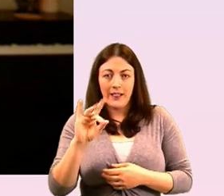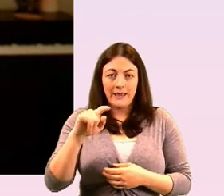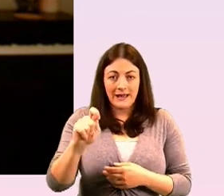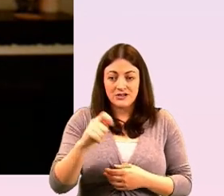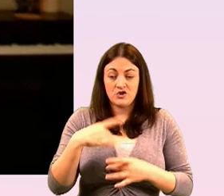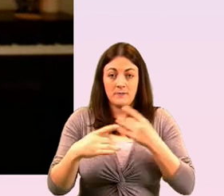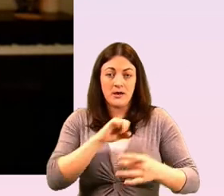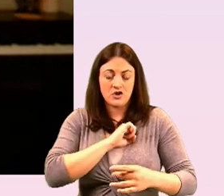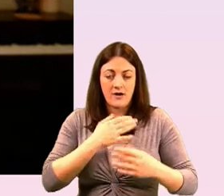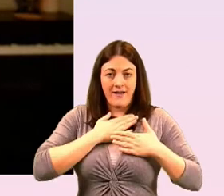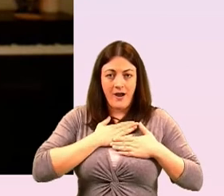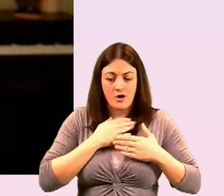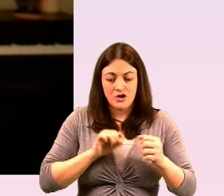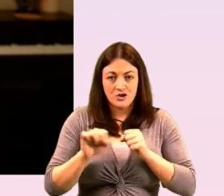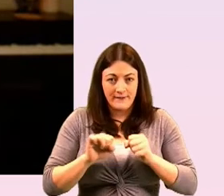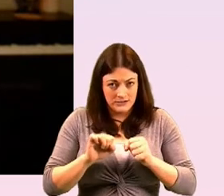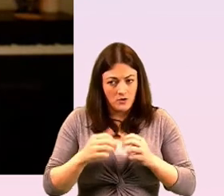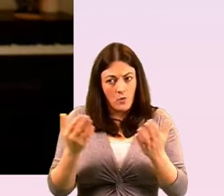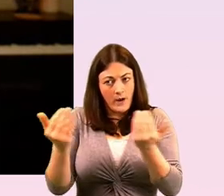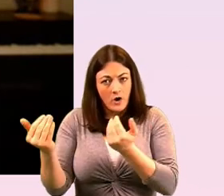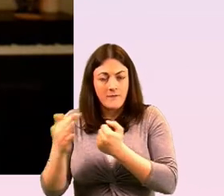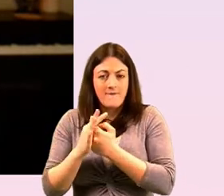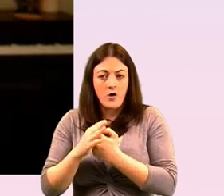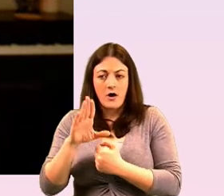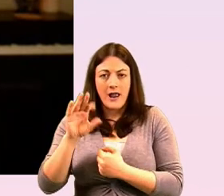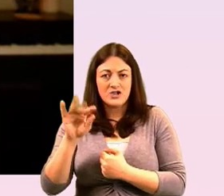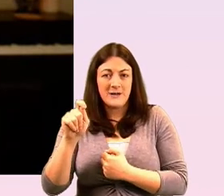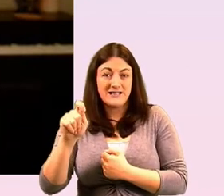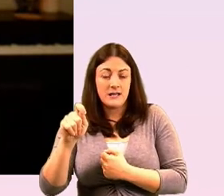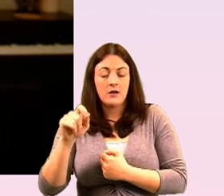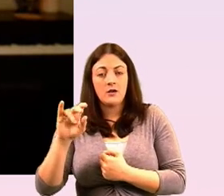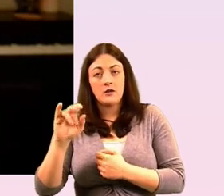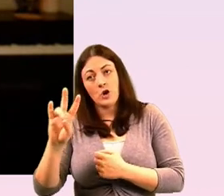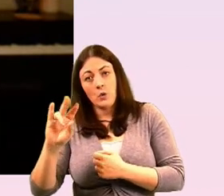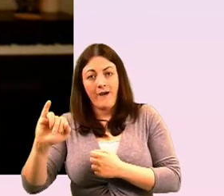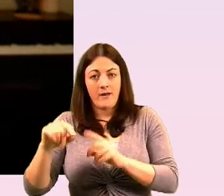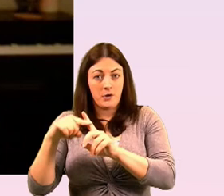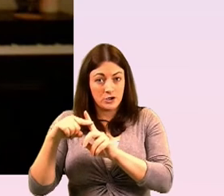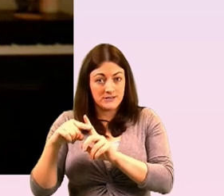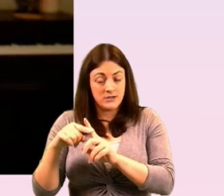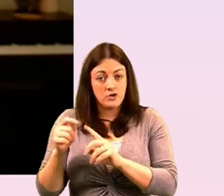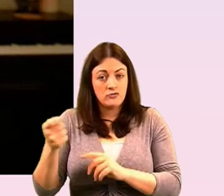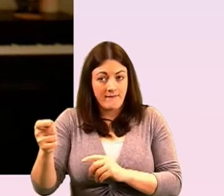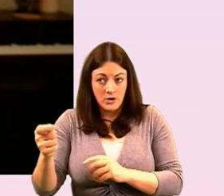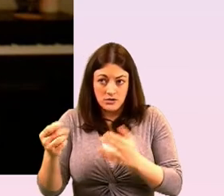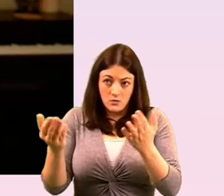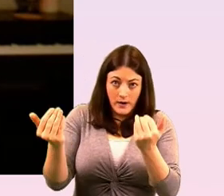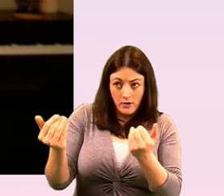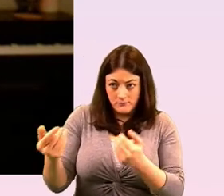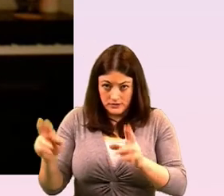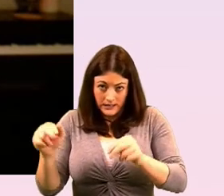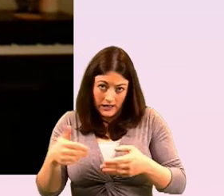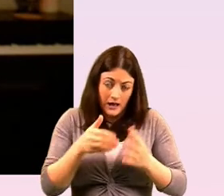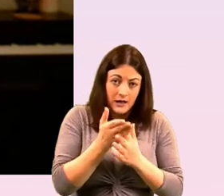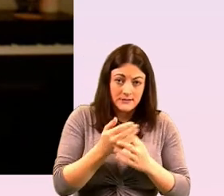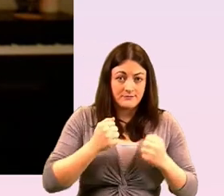a welcoming place for members of the roman traveling community who might come to us for support so i think there's a a need for reciprocity and for us to